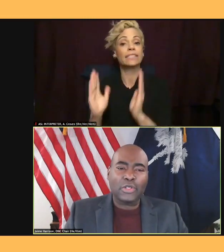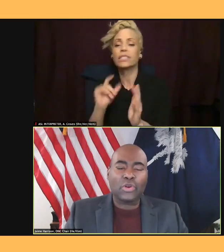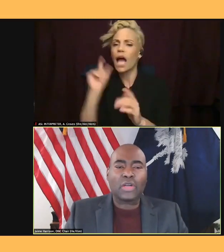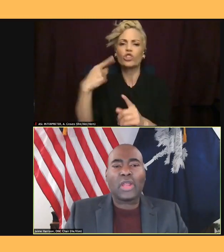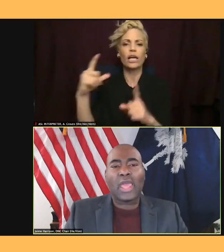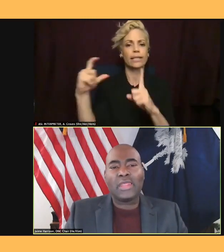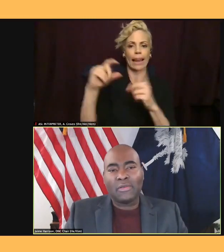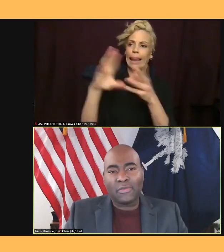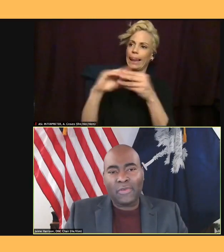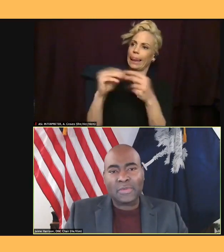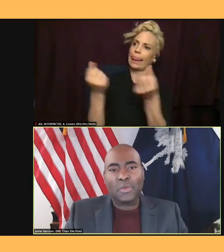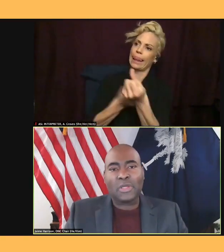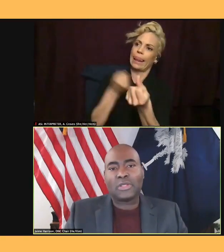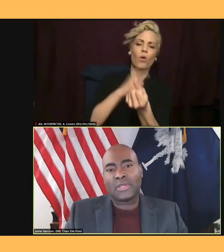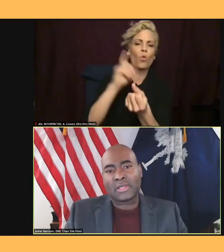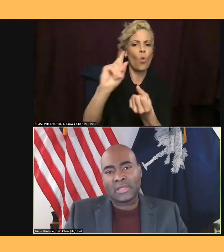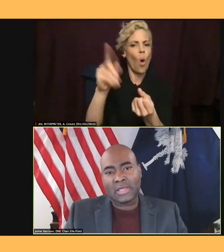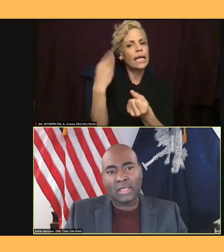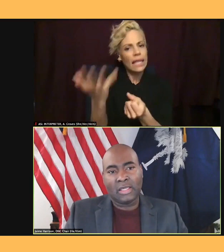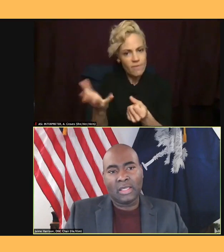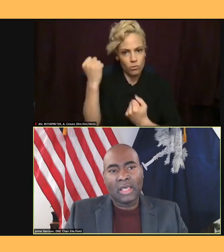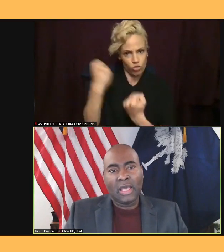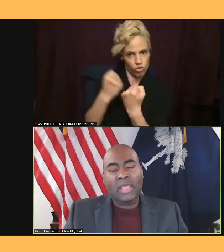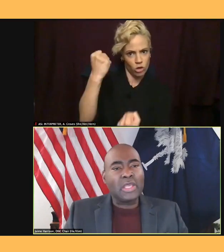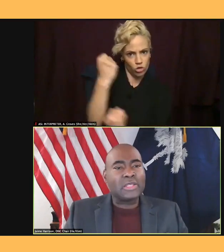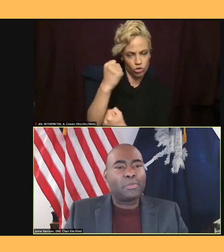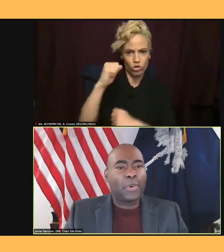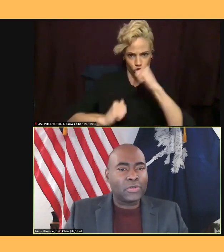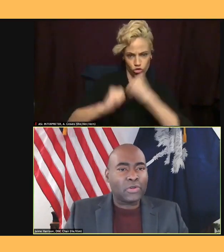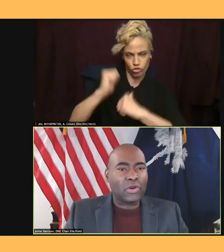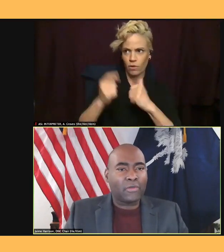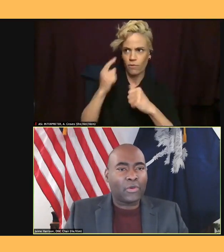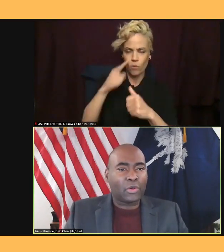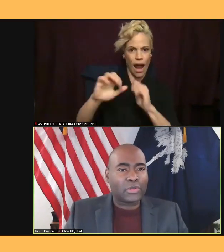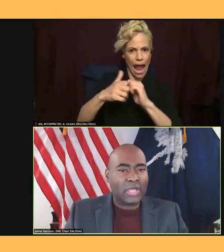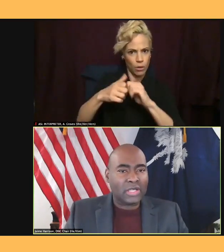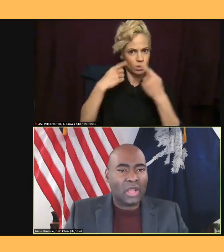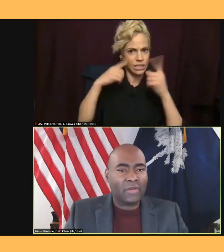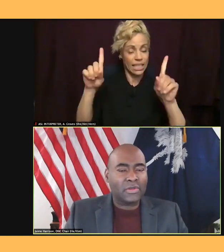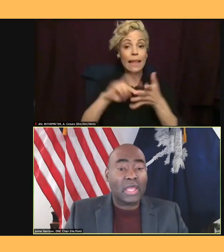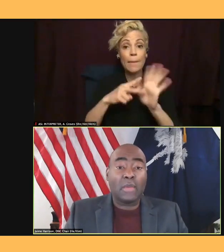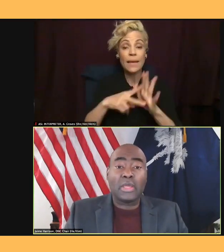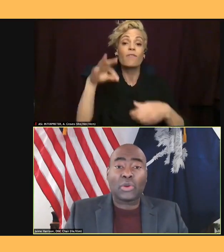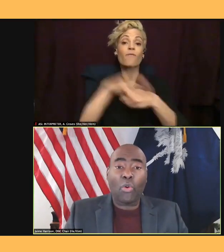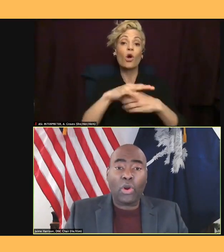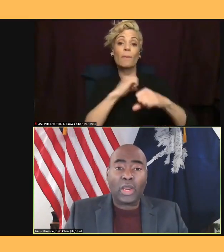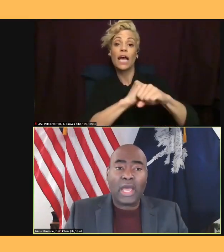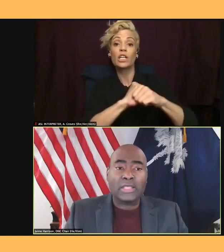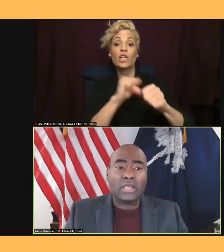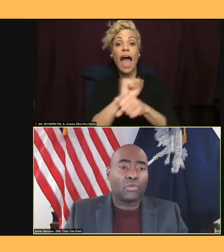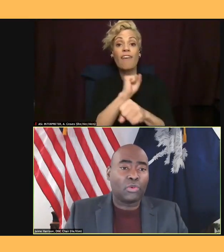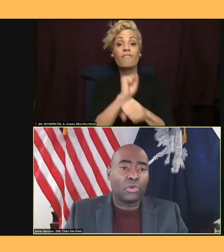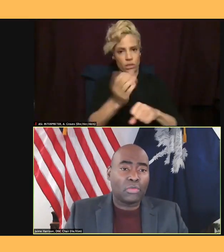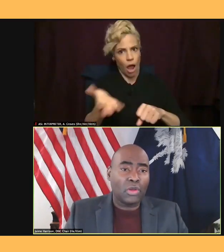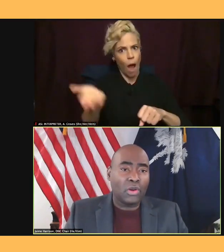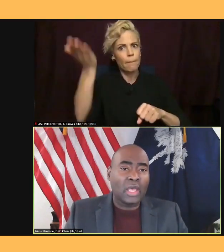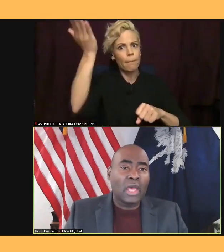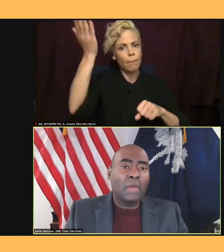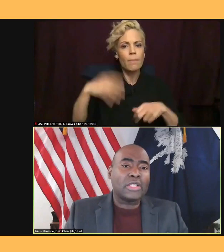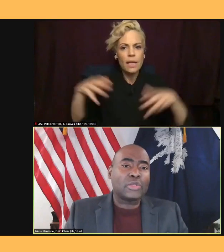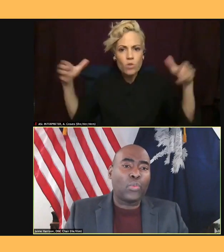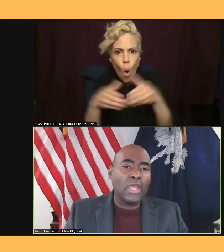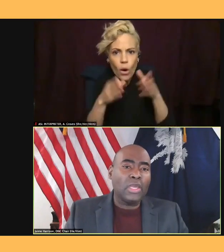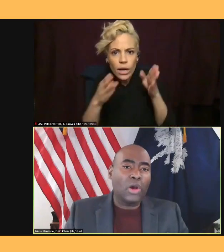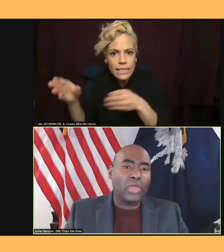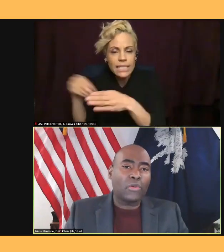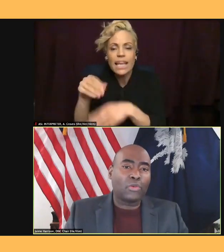investment to succeed. That means bolstering our voter protection efforts. It means organizing in rural communities because we know that